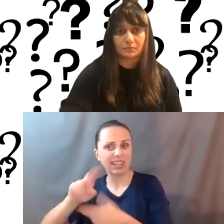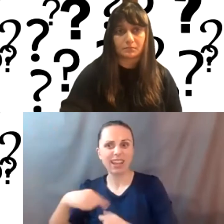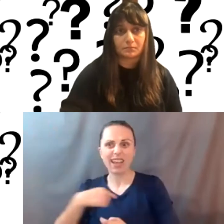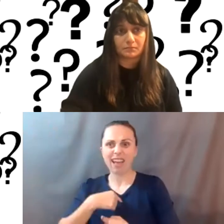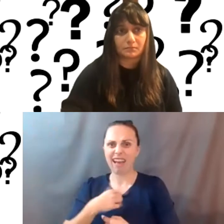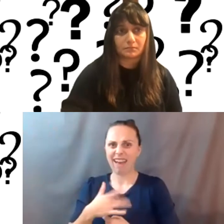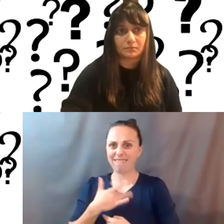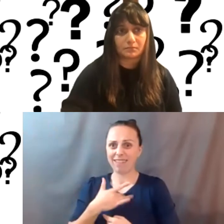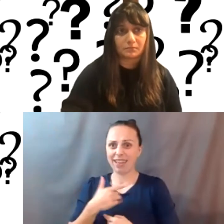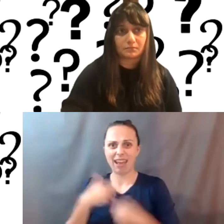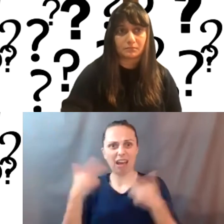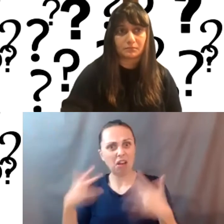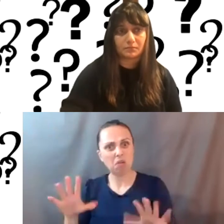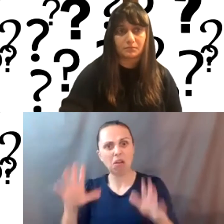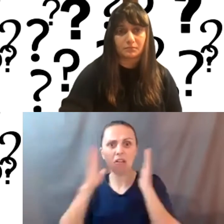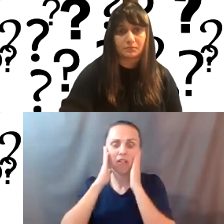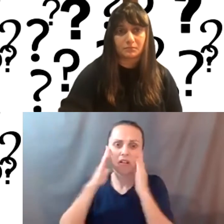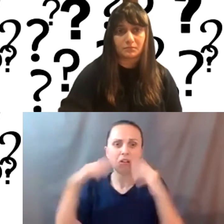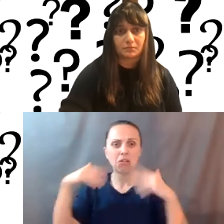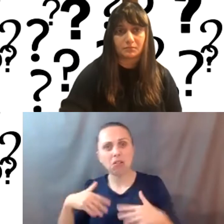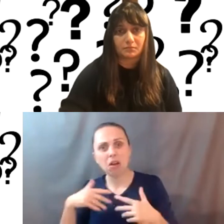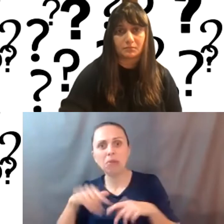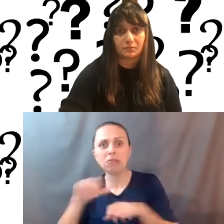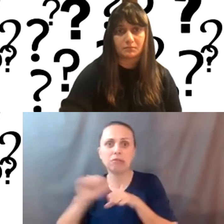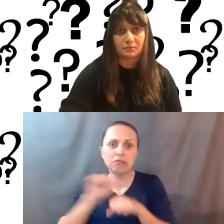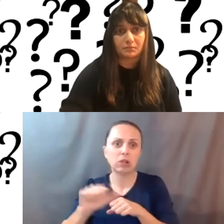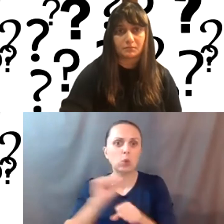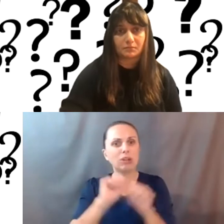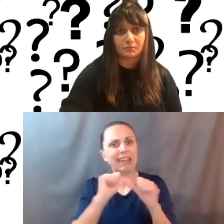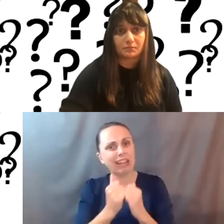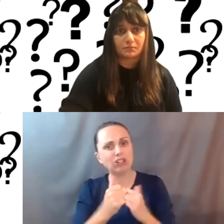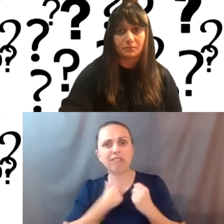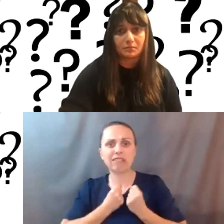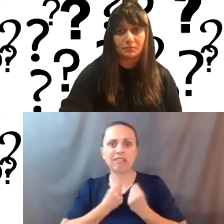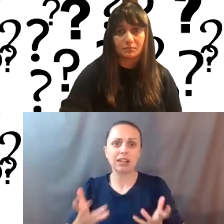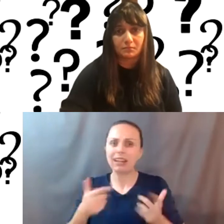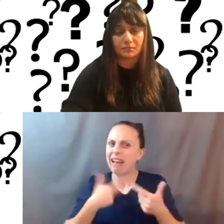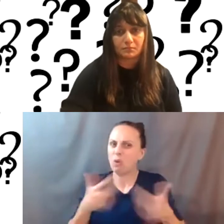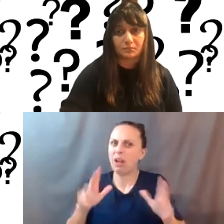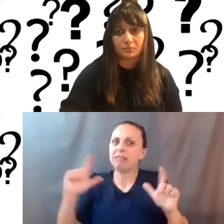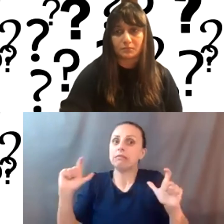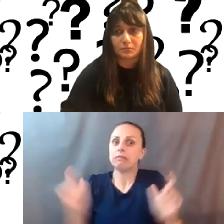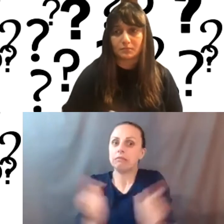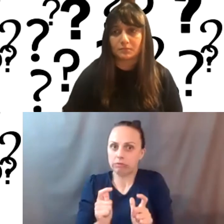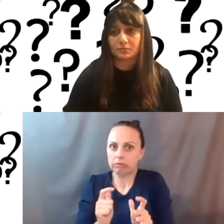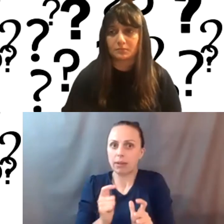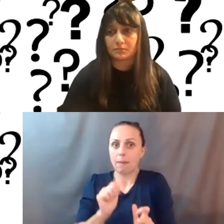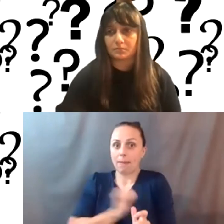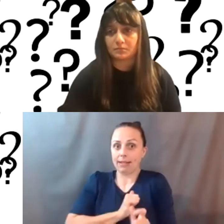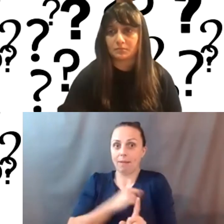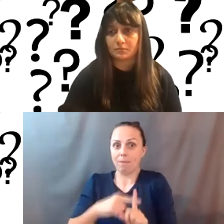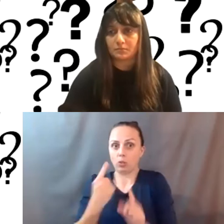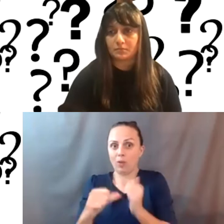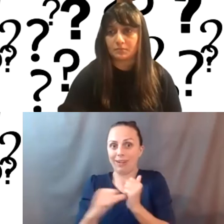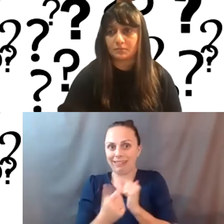you know, kind of pavement as hard as I had been running an agency. So I really kind of right-sized it down just to myself and an assistant and started